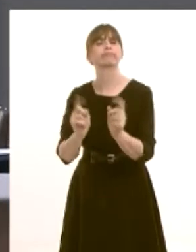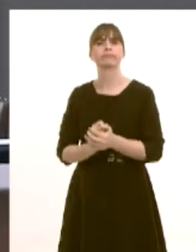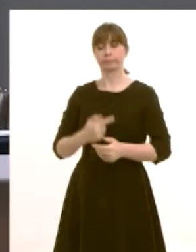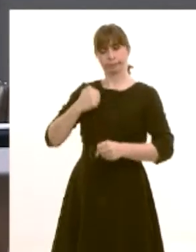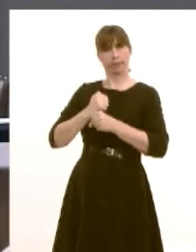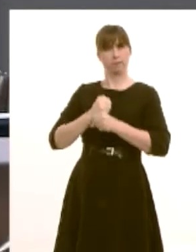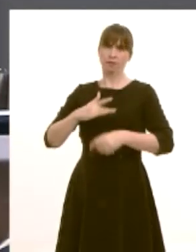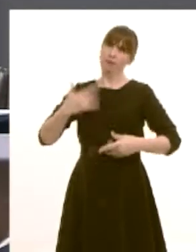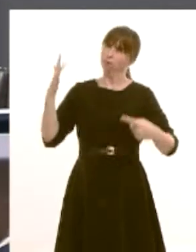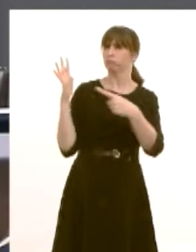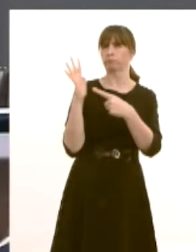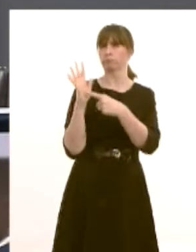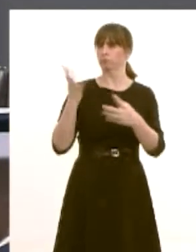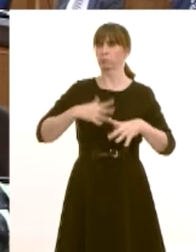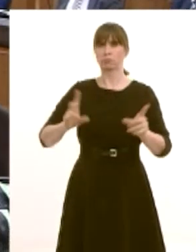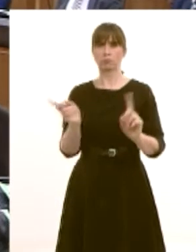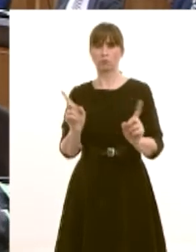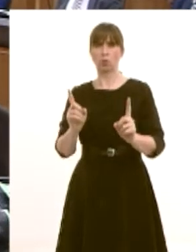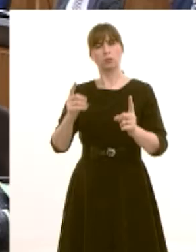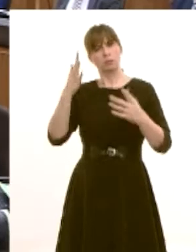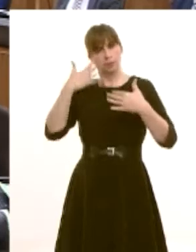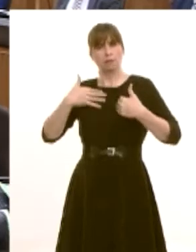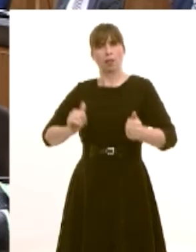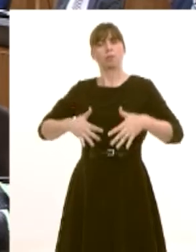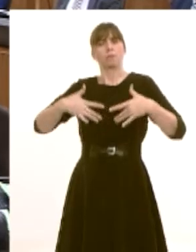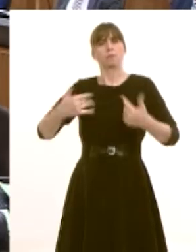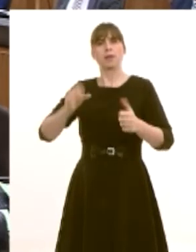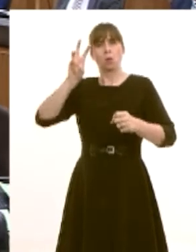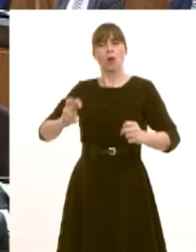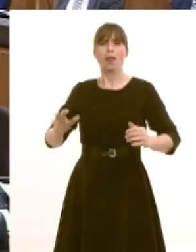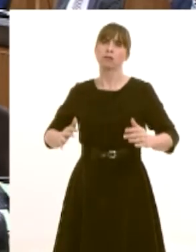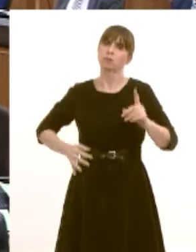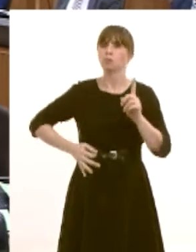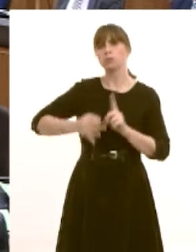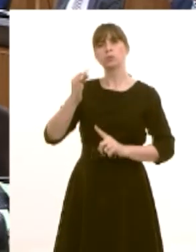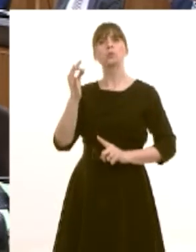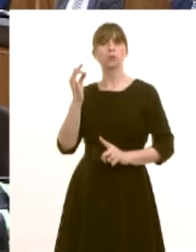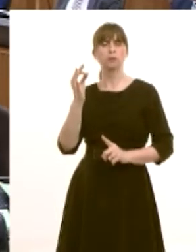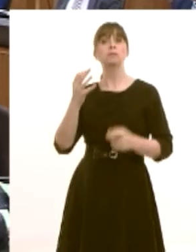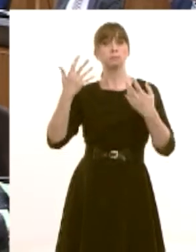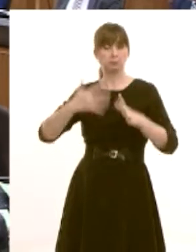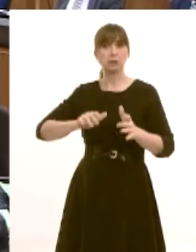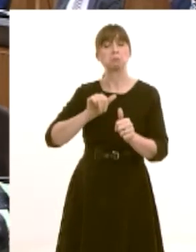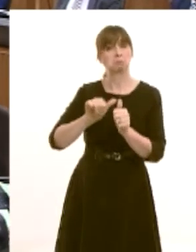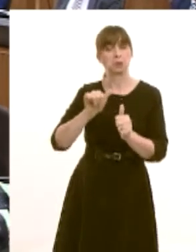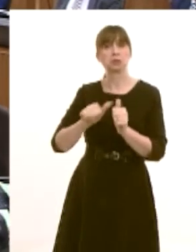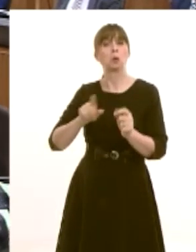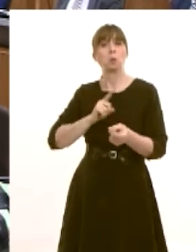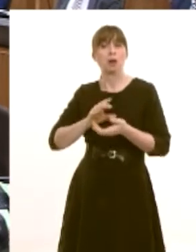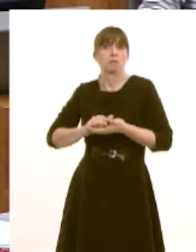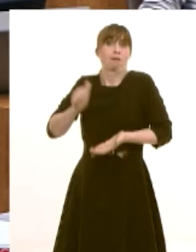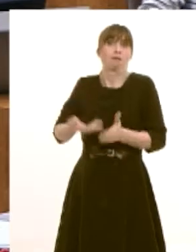priorities is to improve the mental health and wellbeing of people right across Wales and services have been improved through increased funding